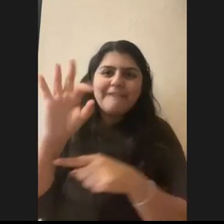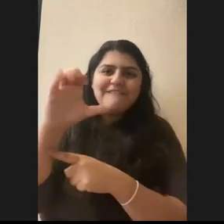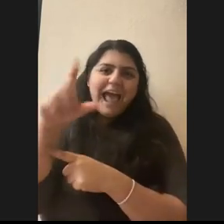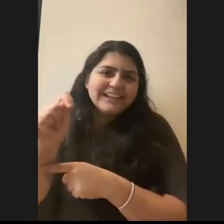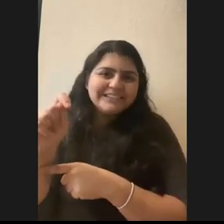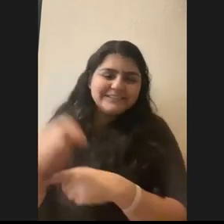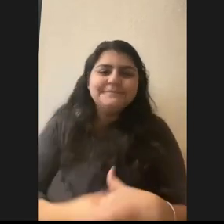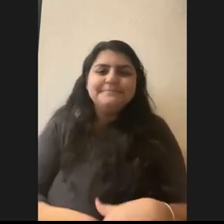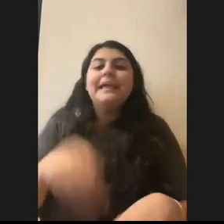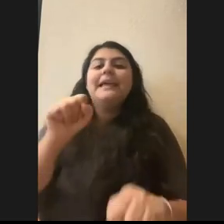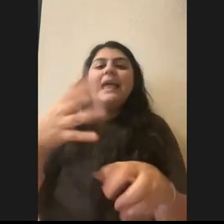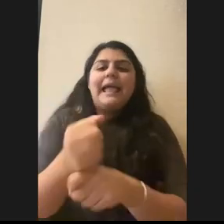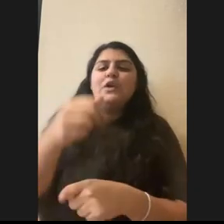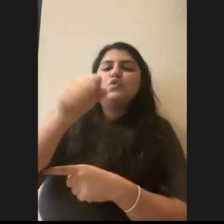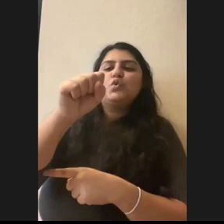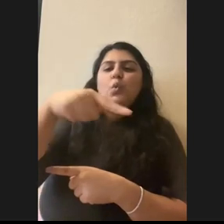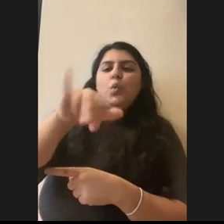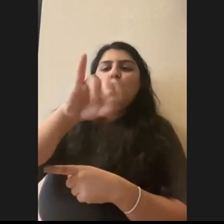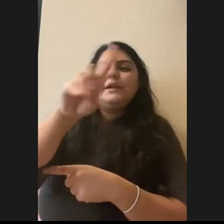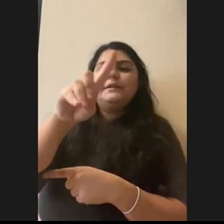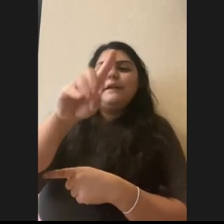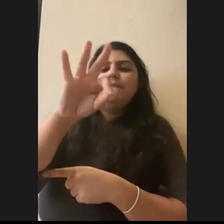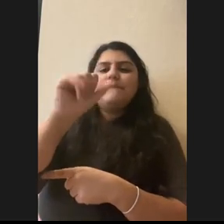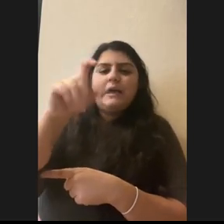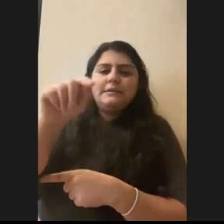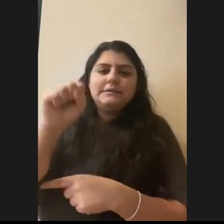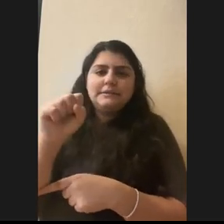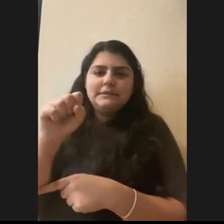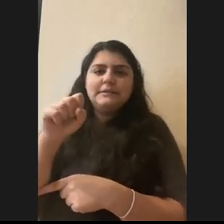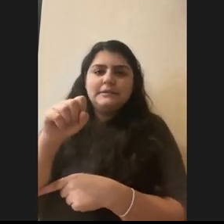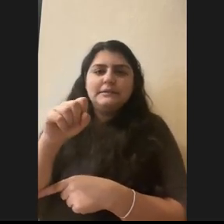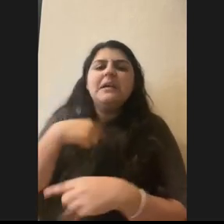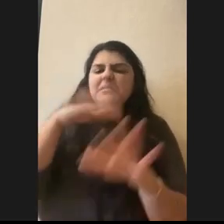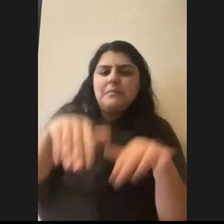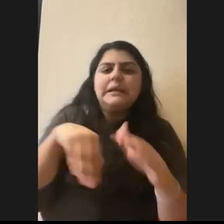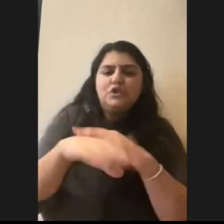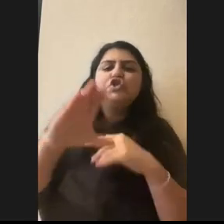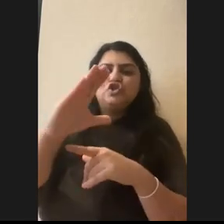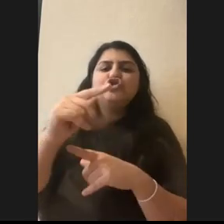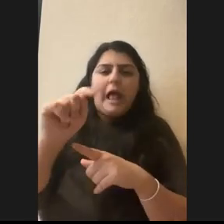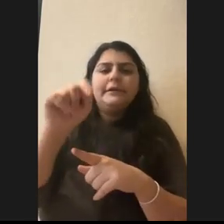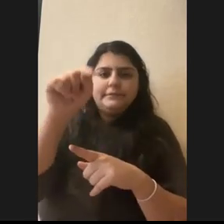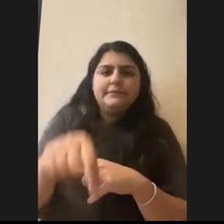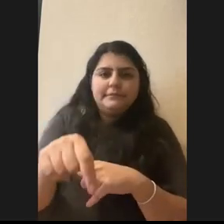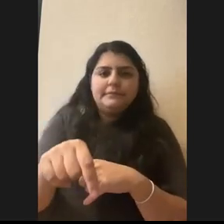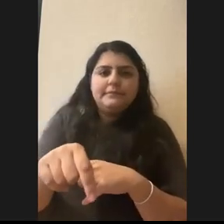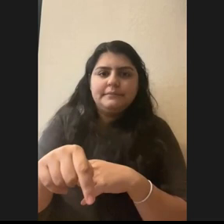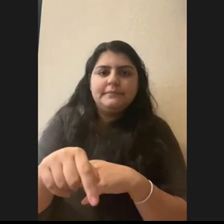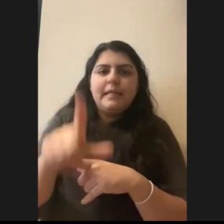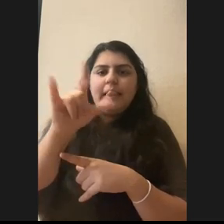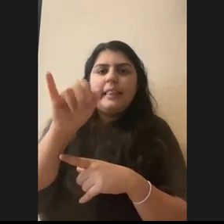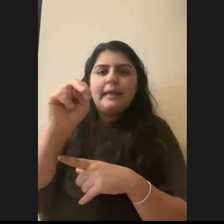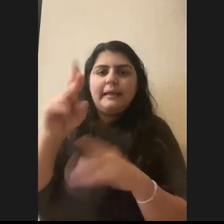at, uh, squid facts. dot bank cartel, uh, com. I can put that in the link. It's also, also a link, um,